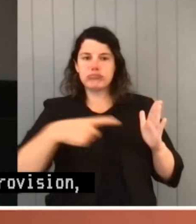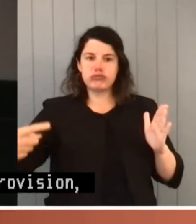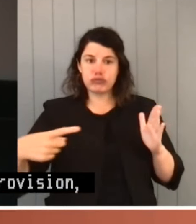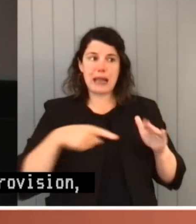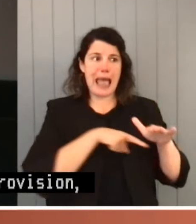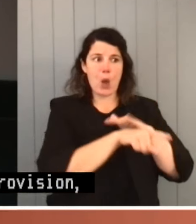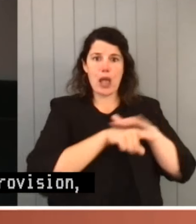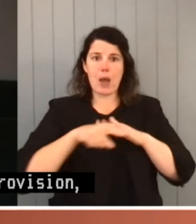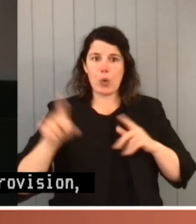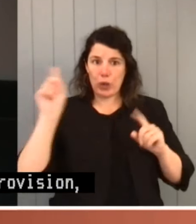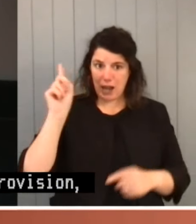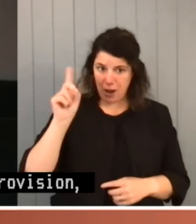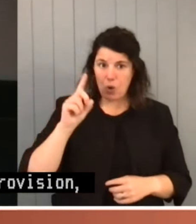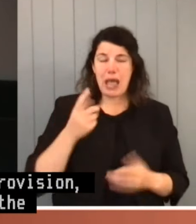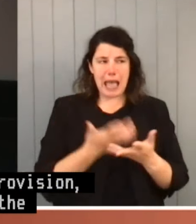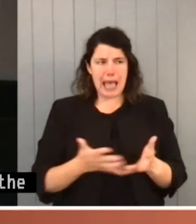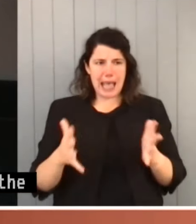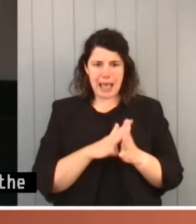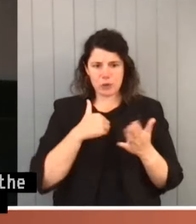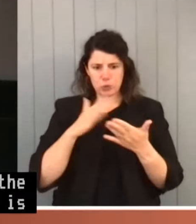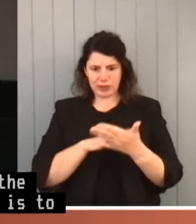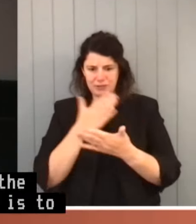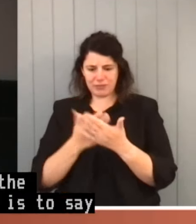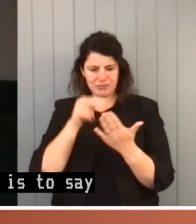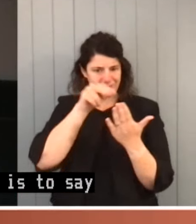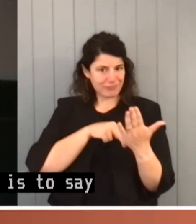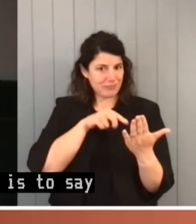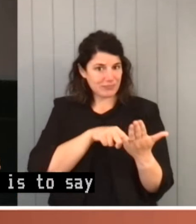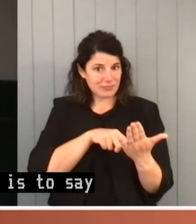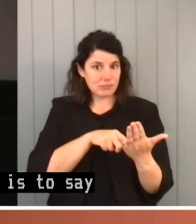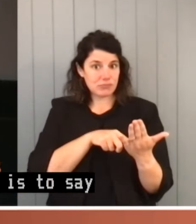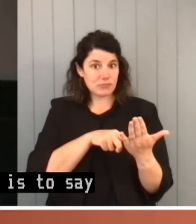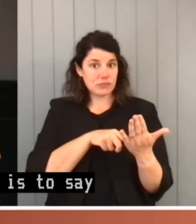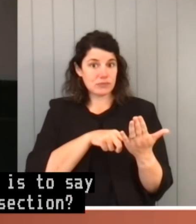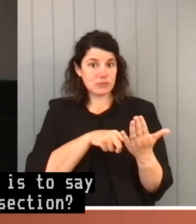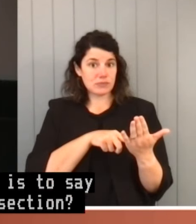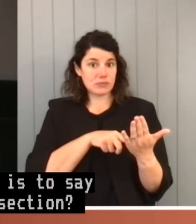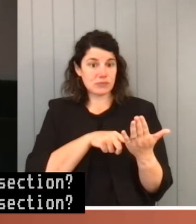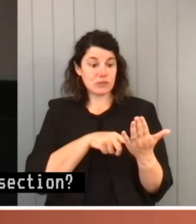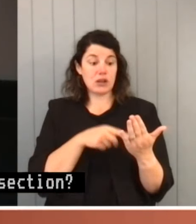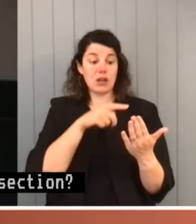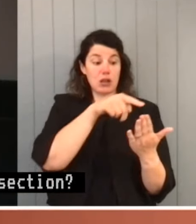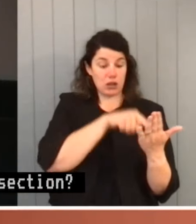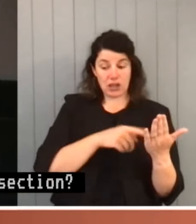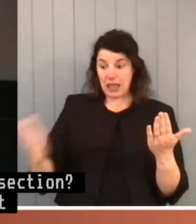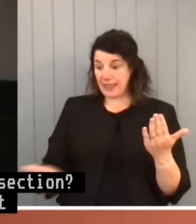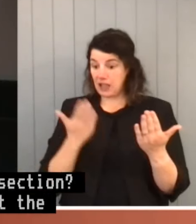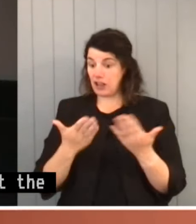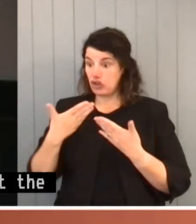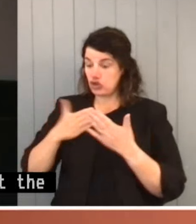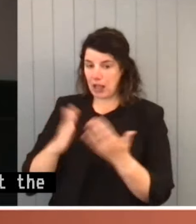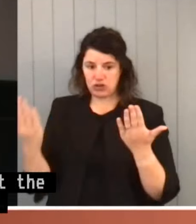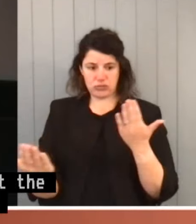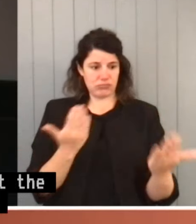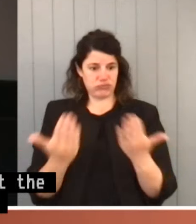do we interpret the section? Is it possible to interpret the section under challenge in such a way that it falls within